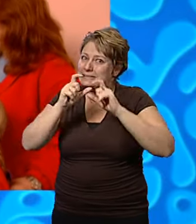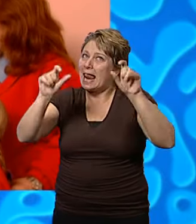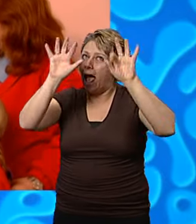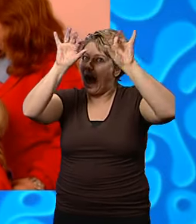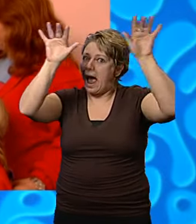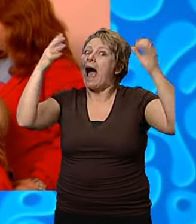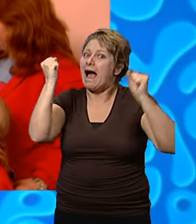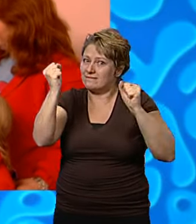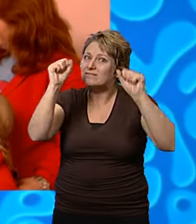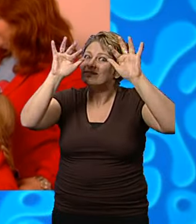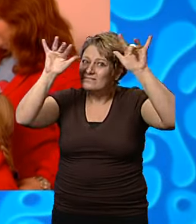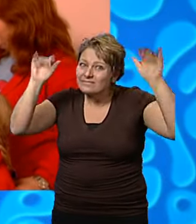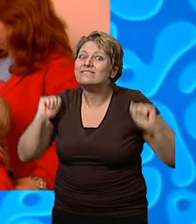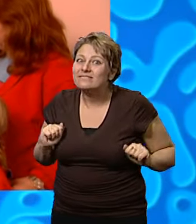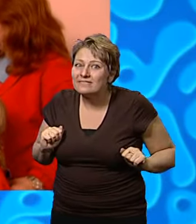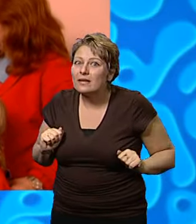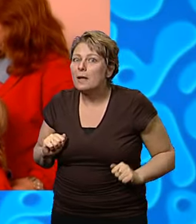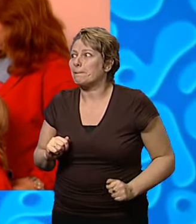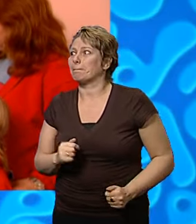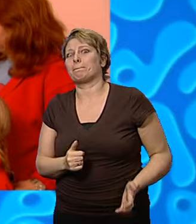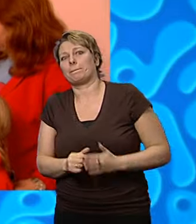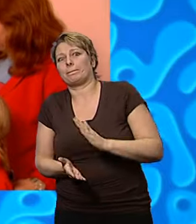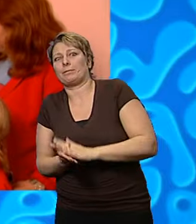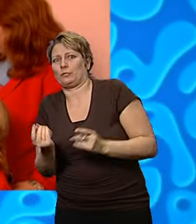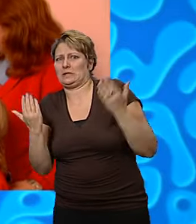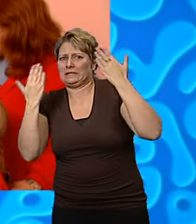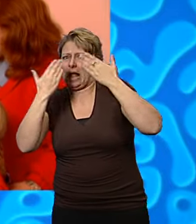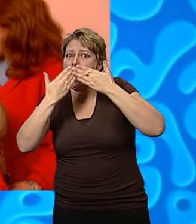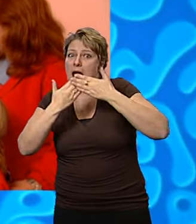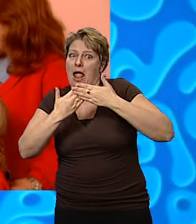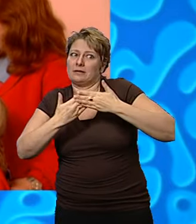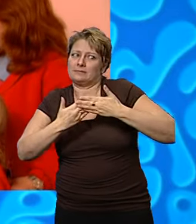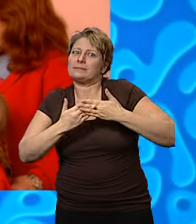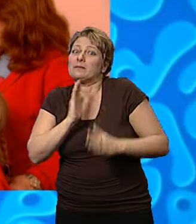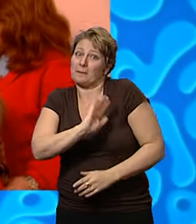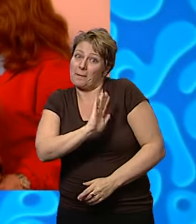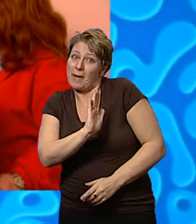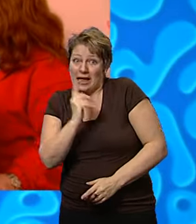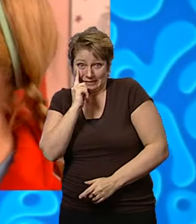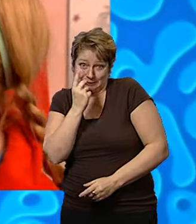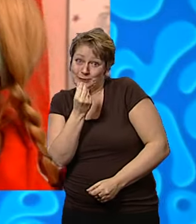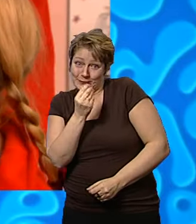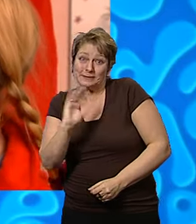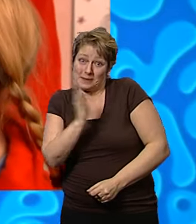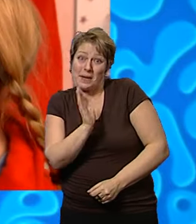But I'd best be getting off now because it's getting dark. So take care, everyone, and I'll see you soon. Bye. Bye.